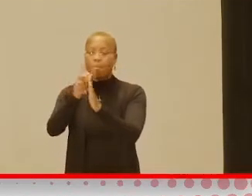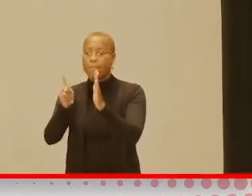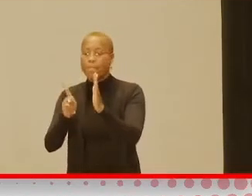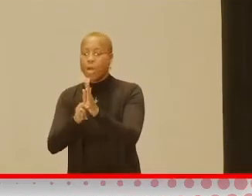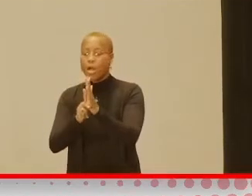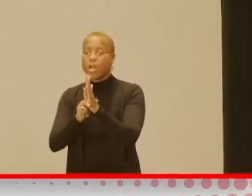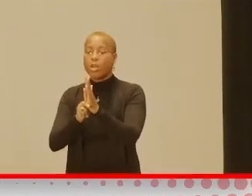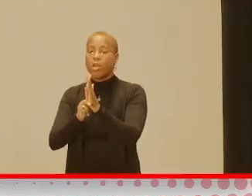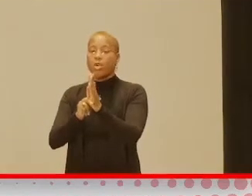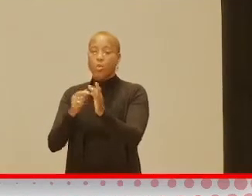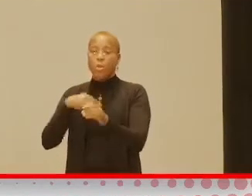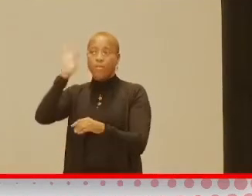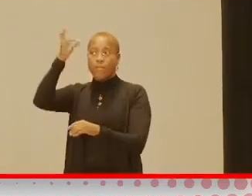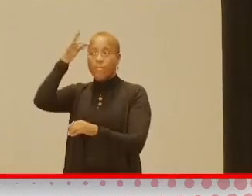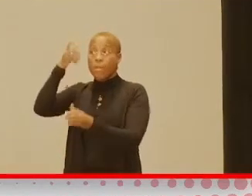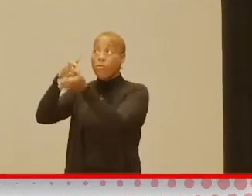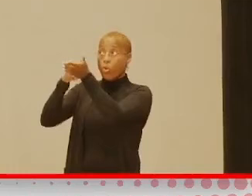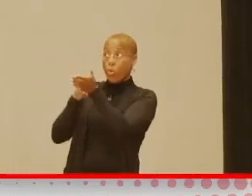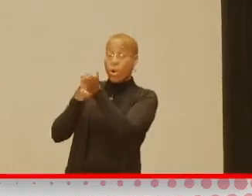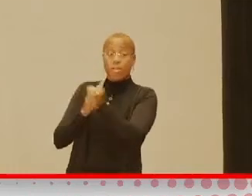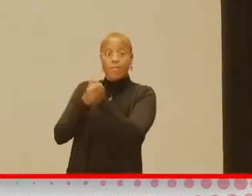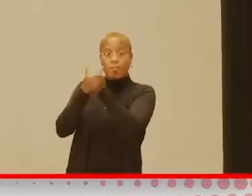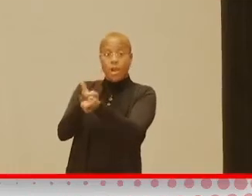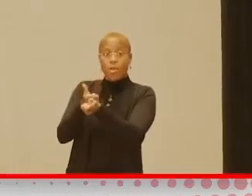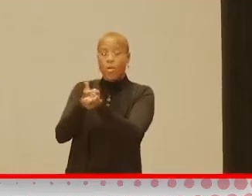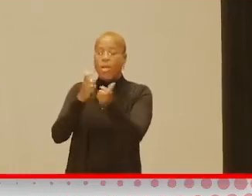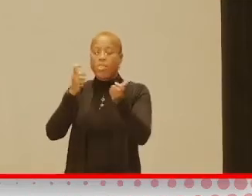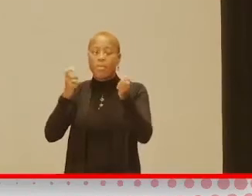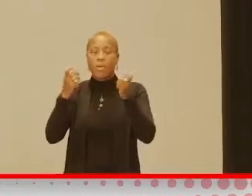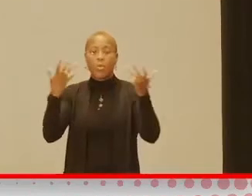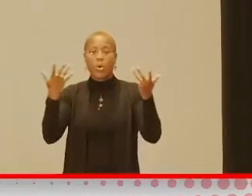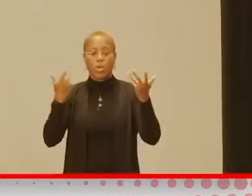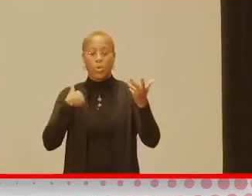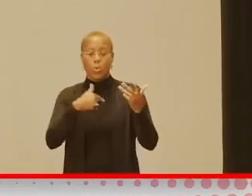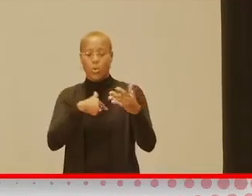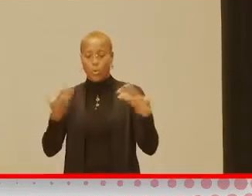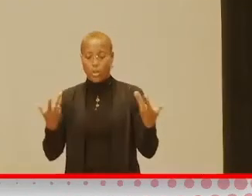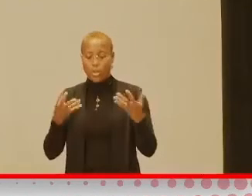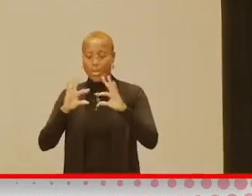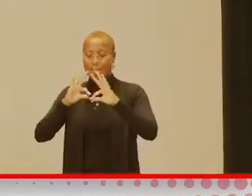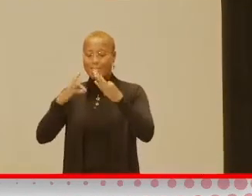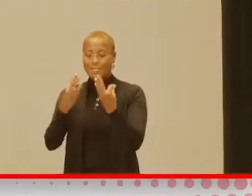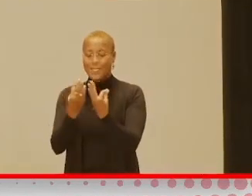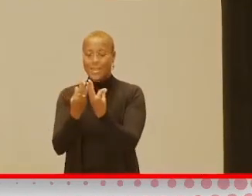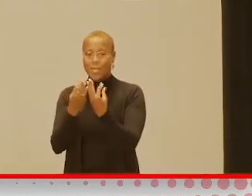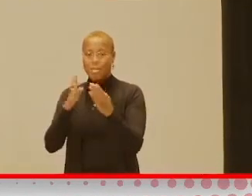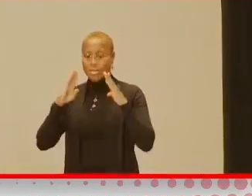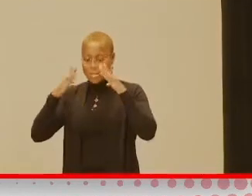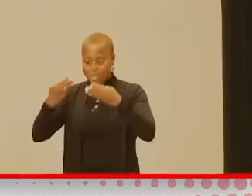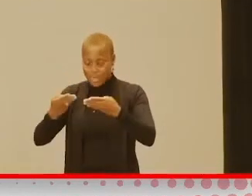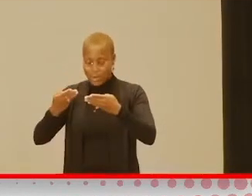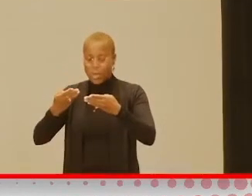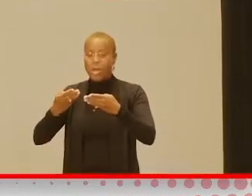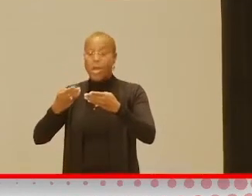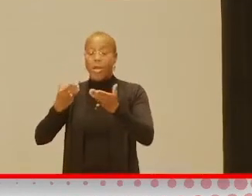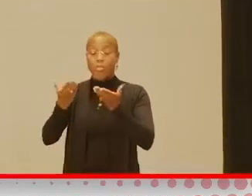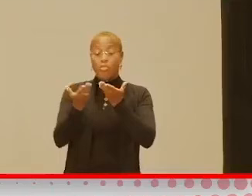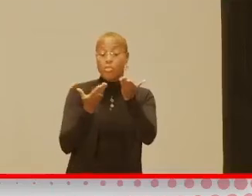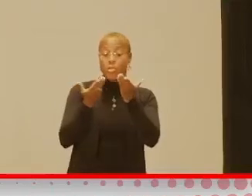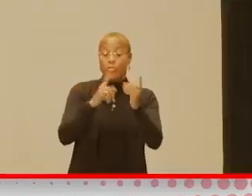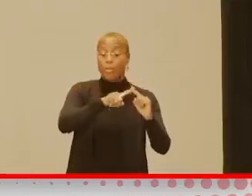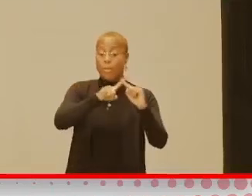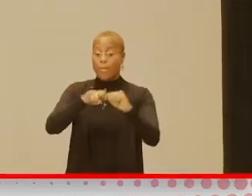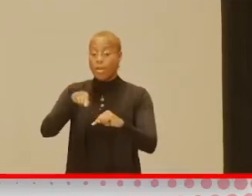mandated to follow. And the biggest part is that we're family-centered, and the services are based on the priority of the